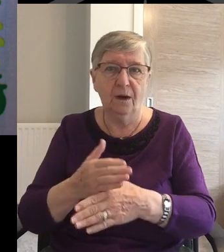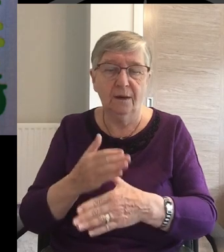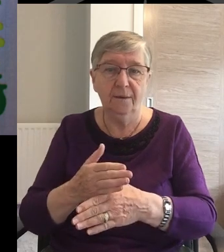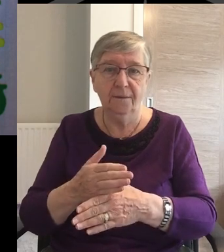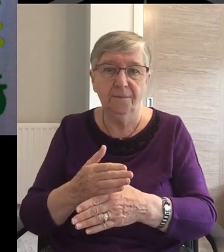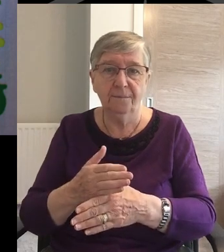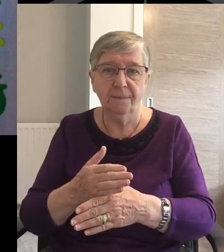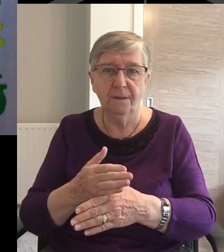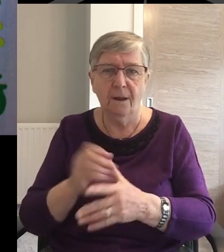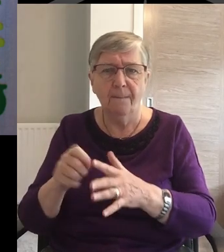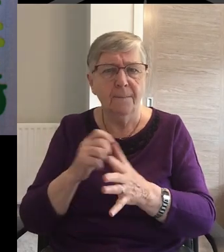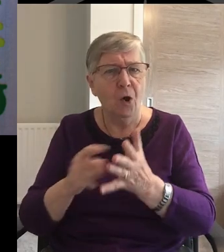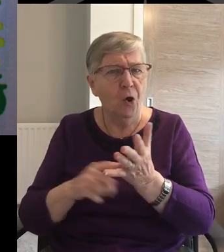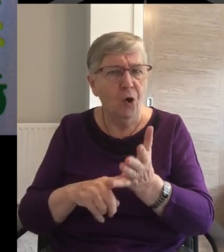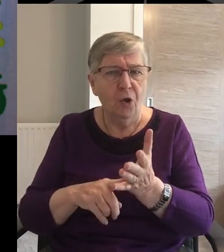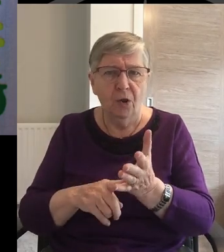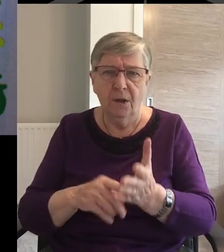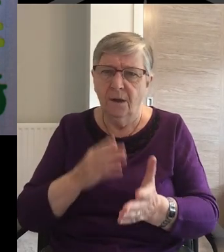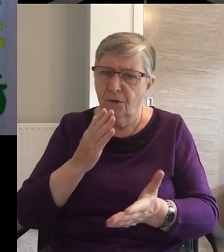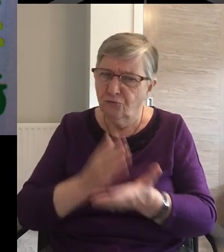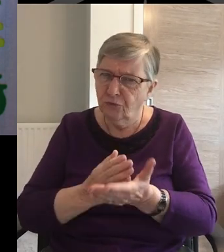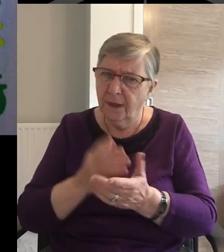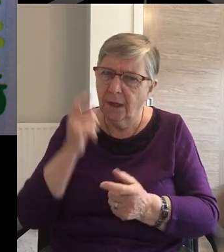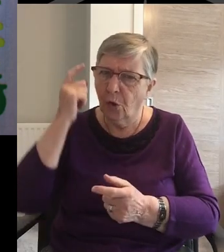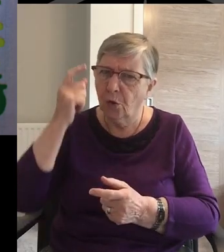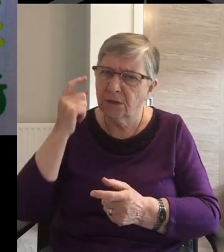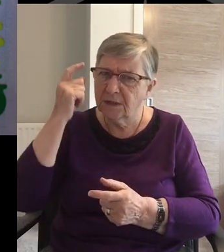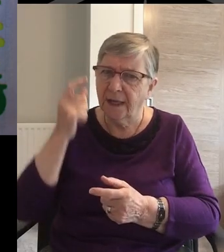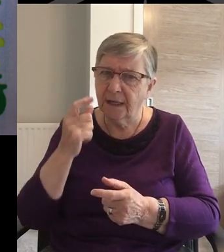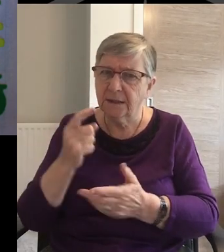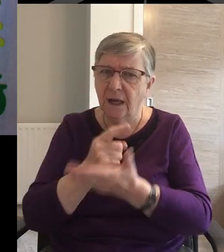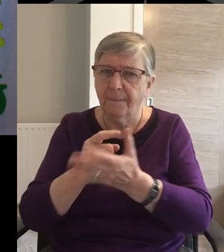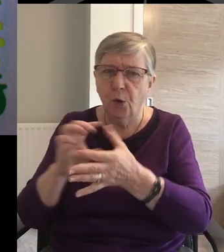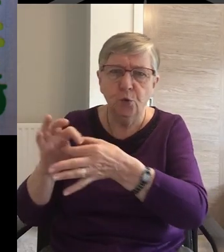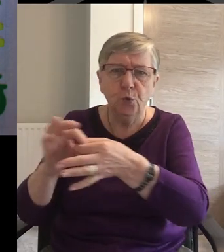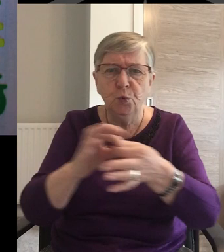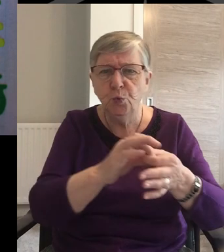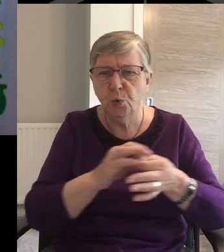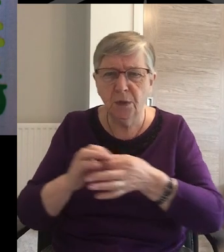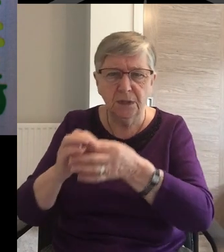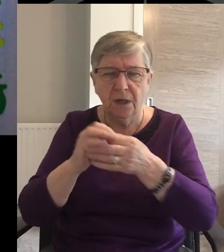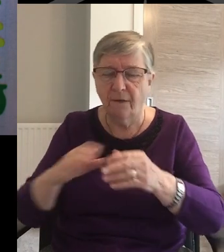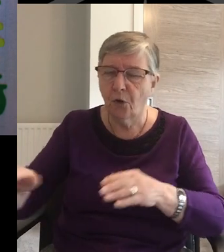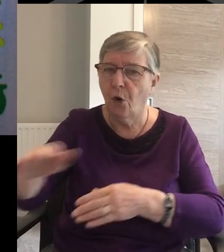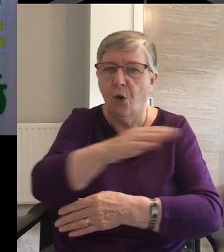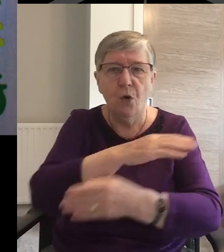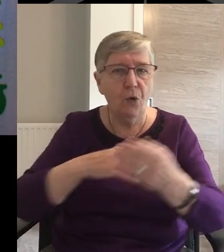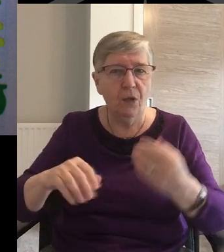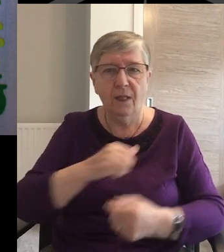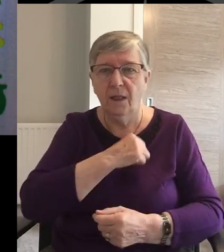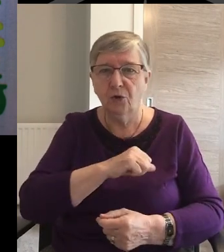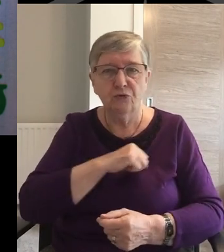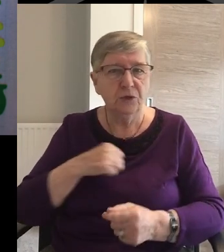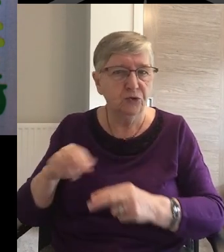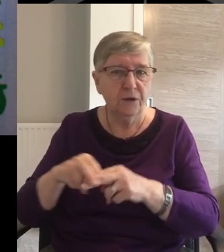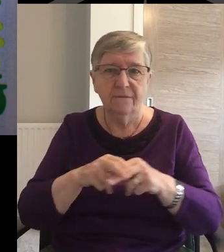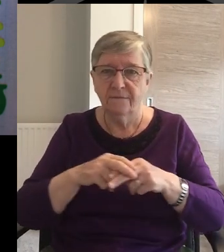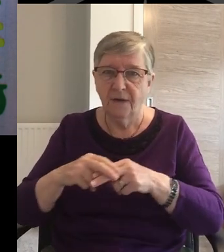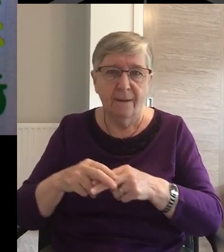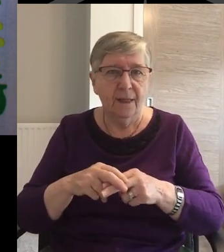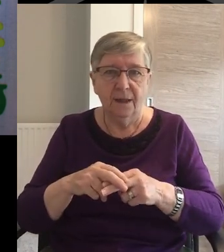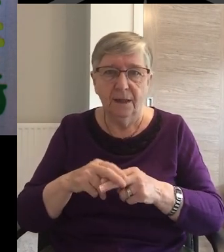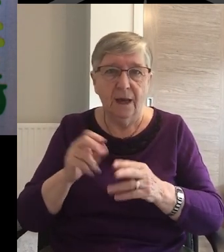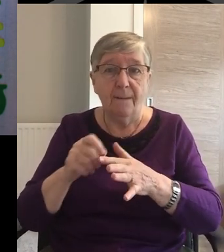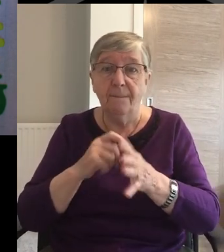Paul is desperately concerned For the unity of the whole Christian family And he has glimpsed